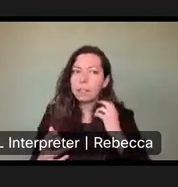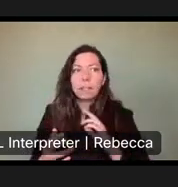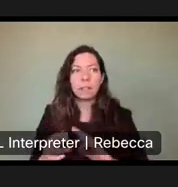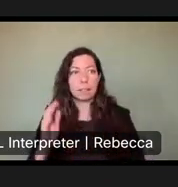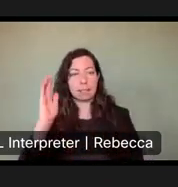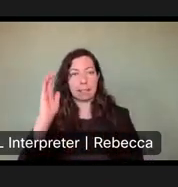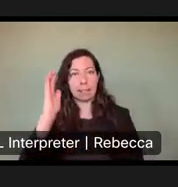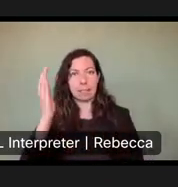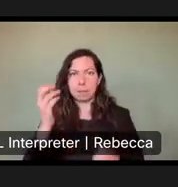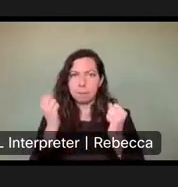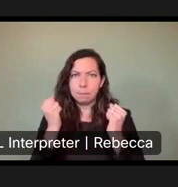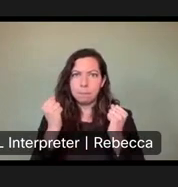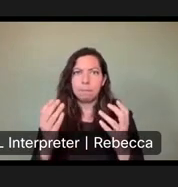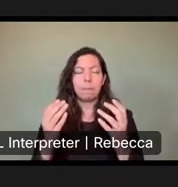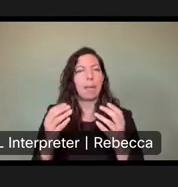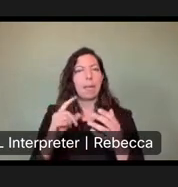quite a few of them in here.